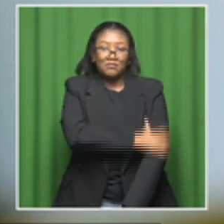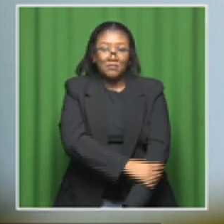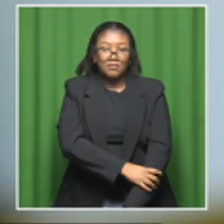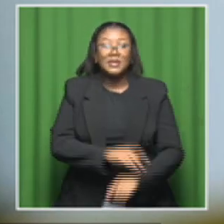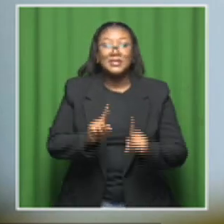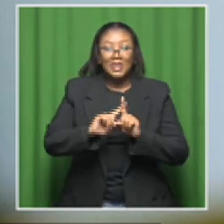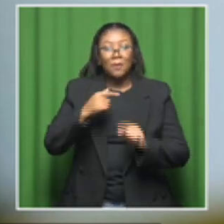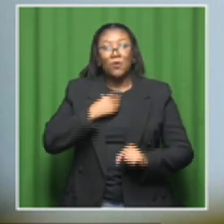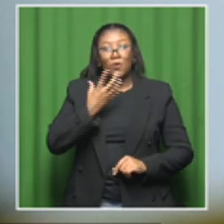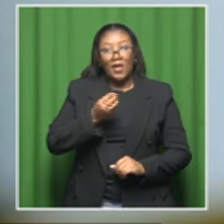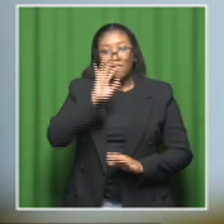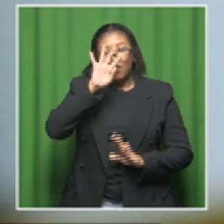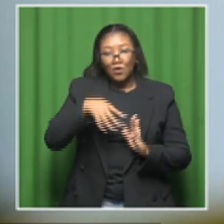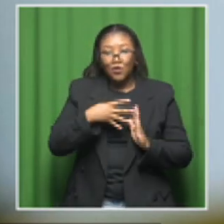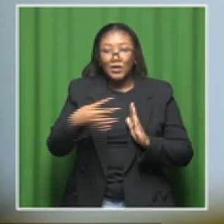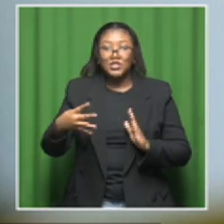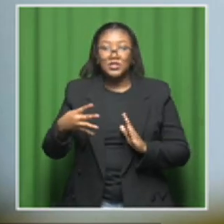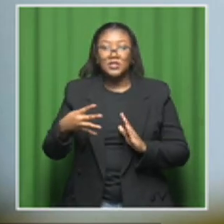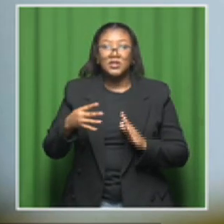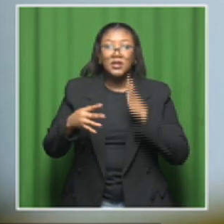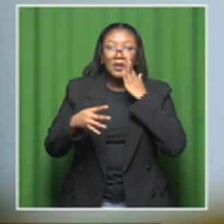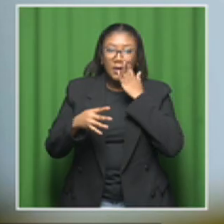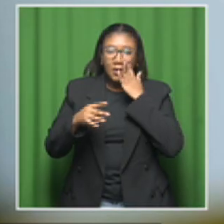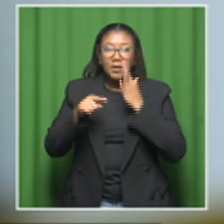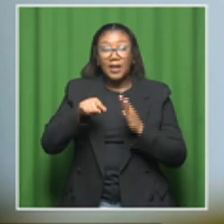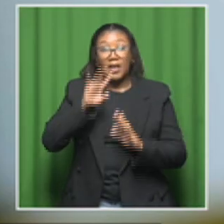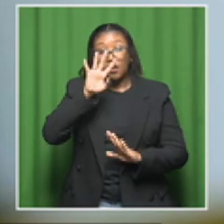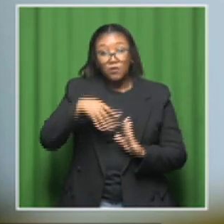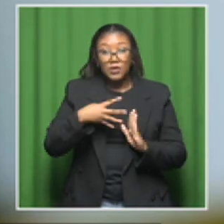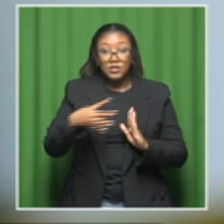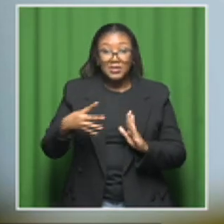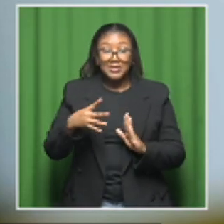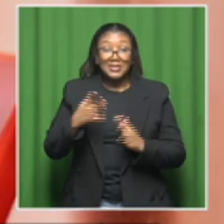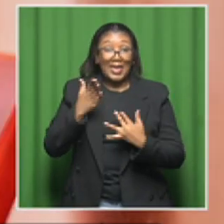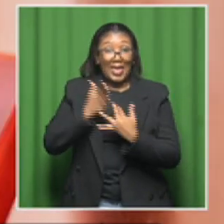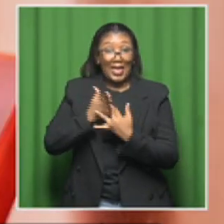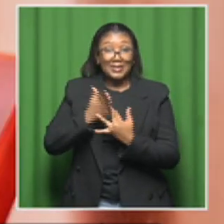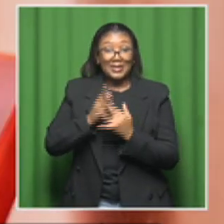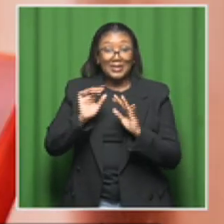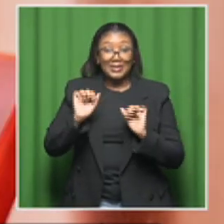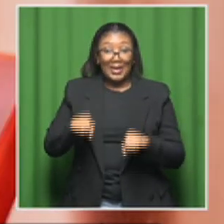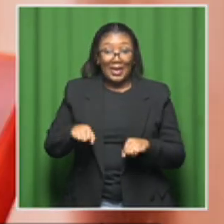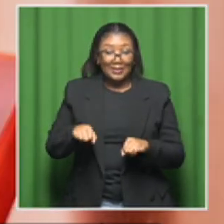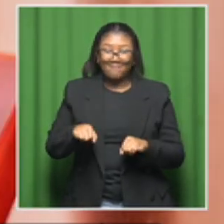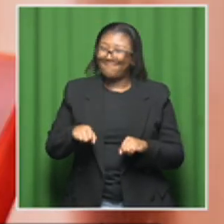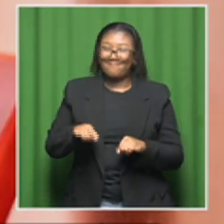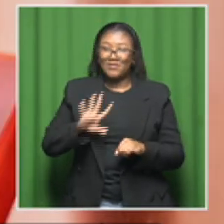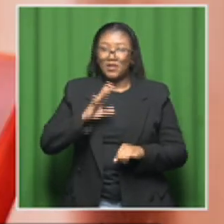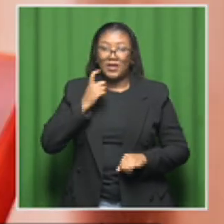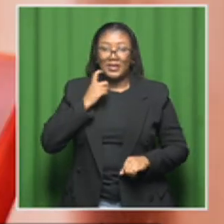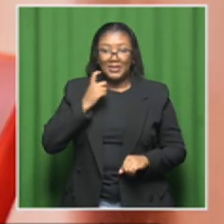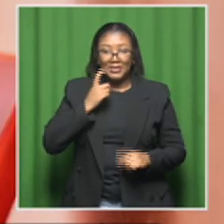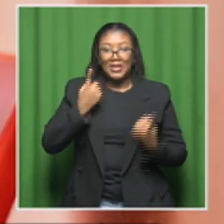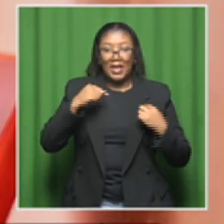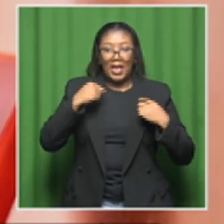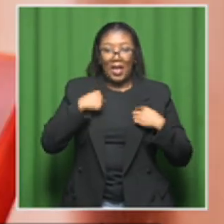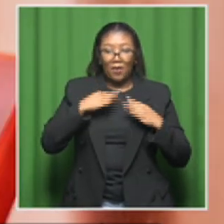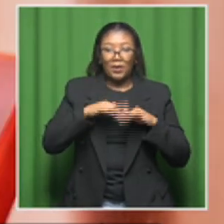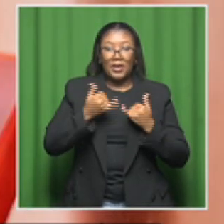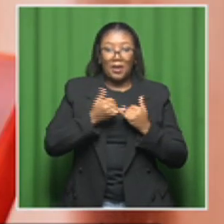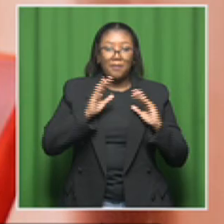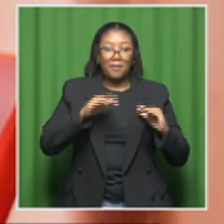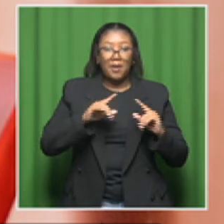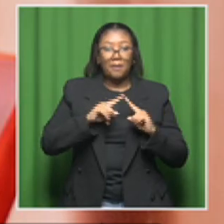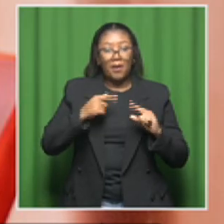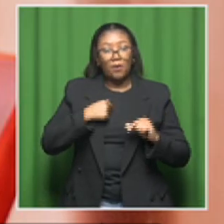but those are not very easily accessible to the public. We are working on having